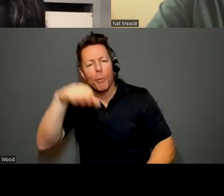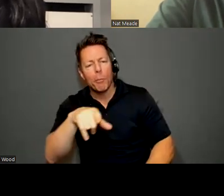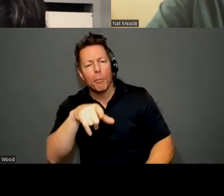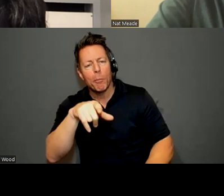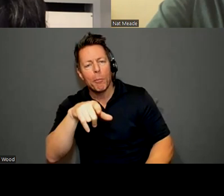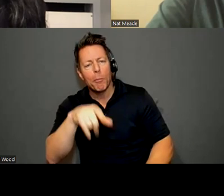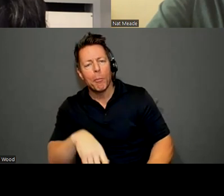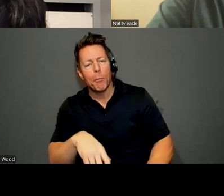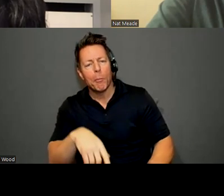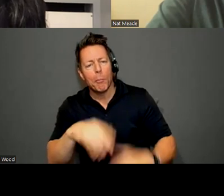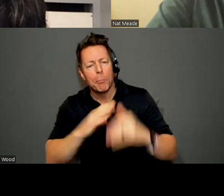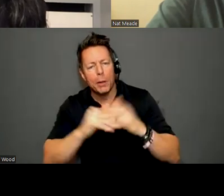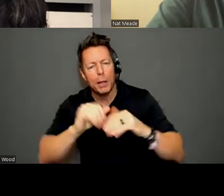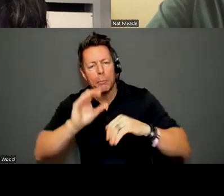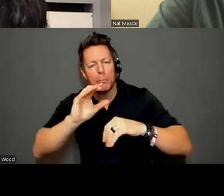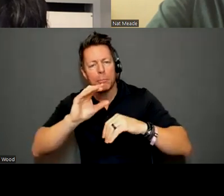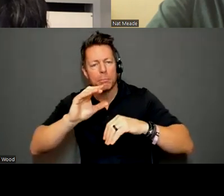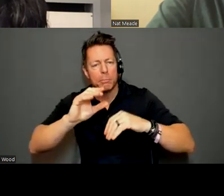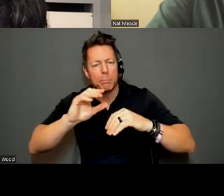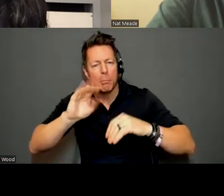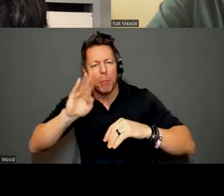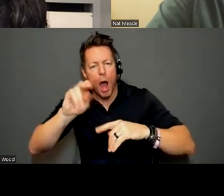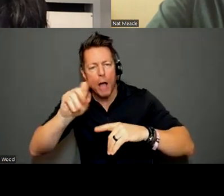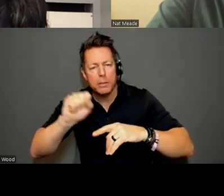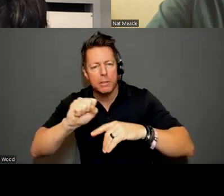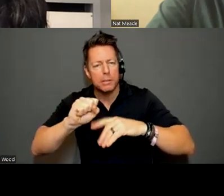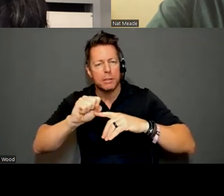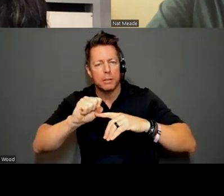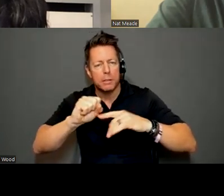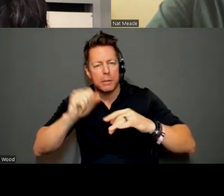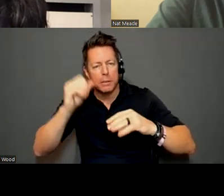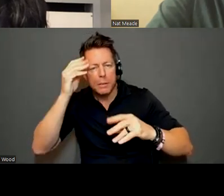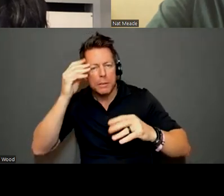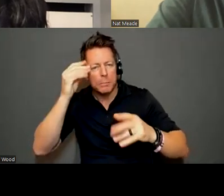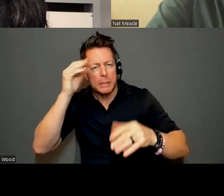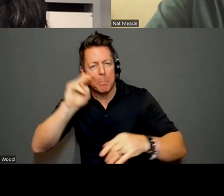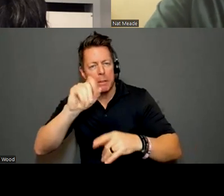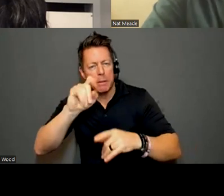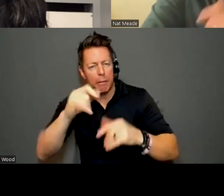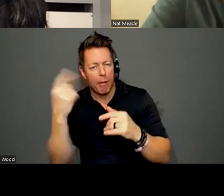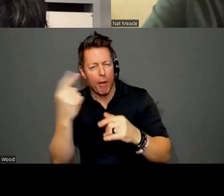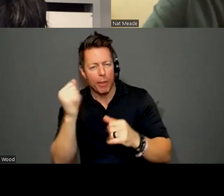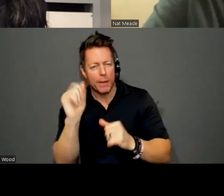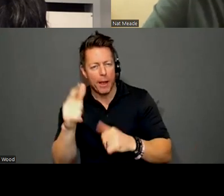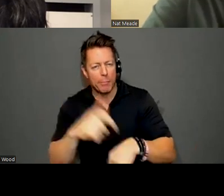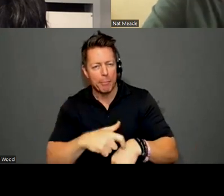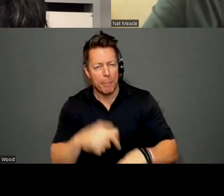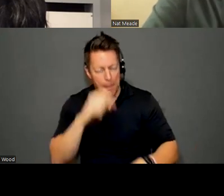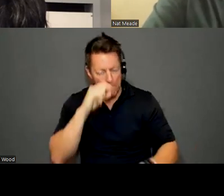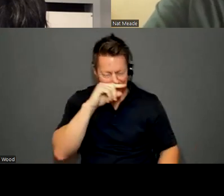Building blocks. Thinking of material. Well, you know, it was always interesting. I didn't really